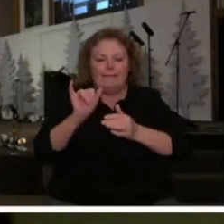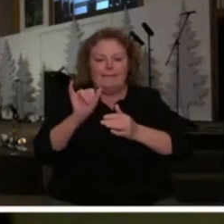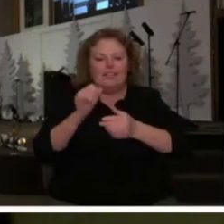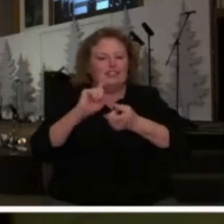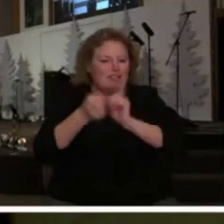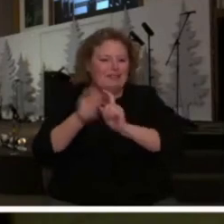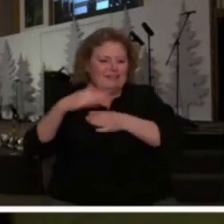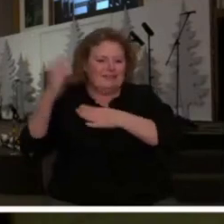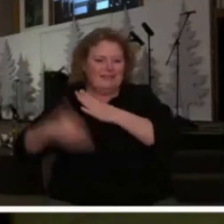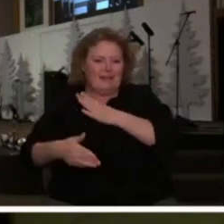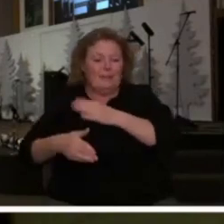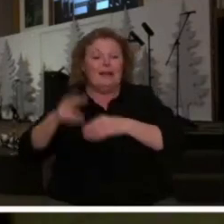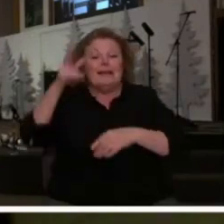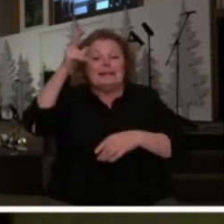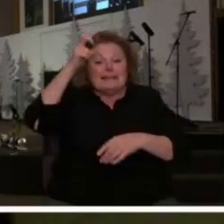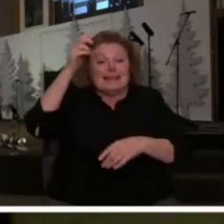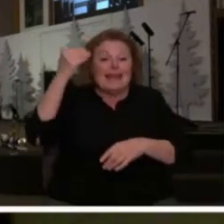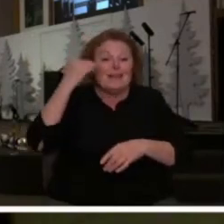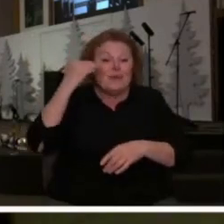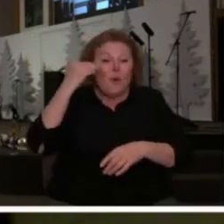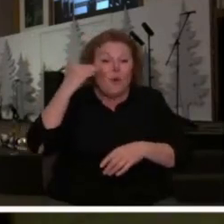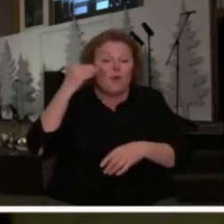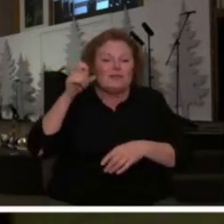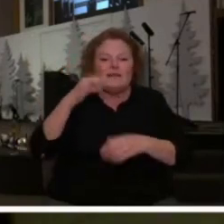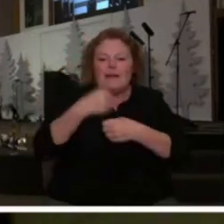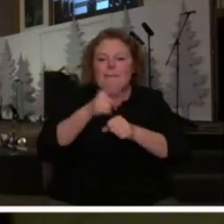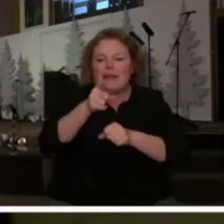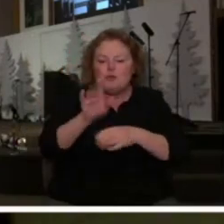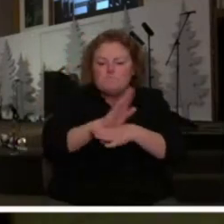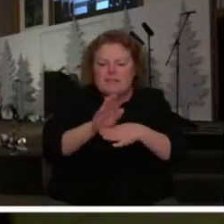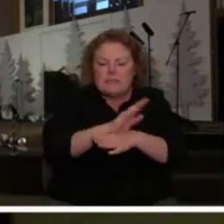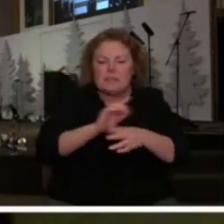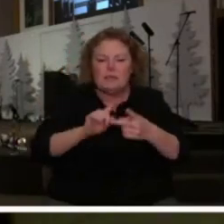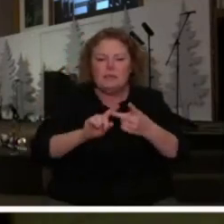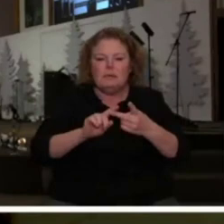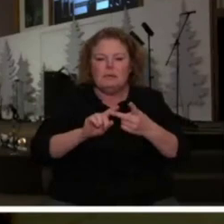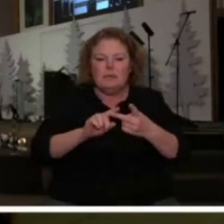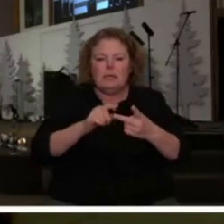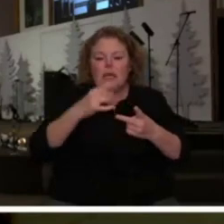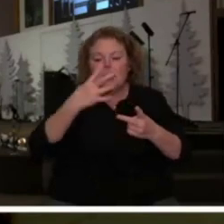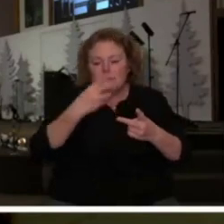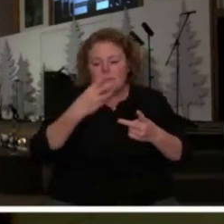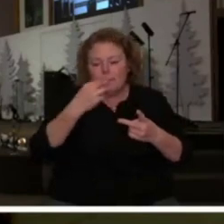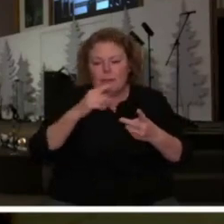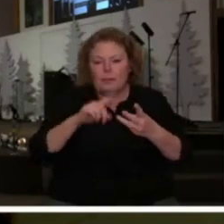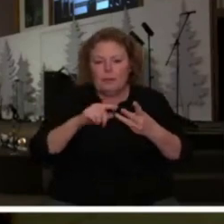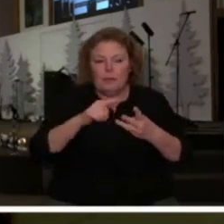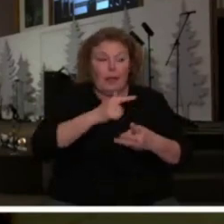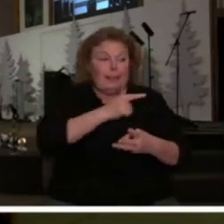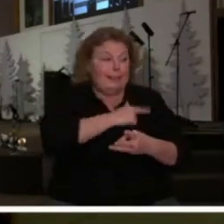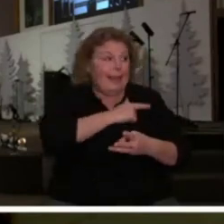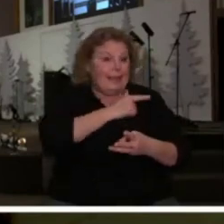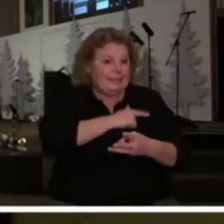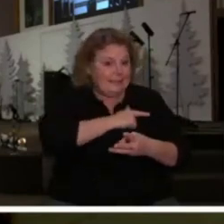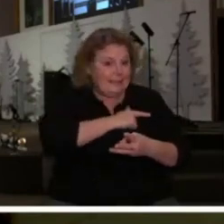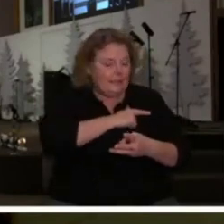too busy or too sleepy or too stinking lazy or too distracted